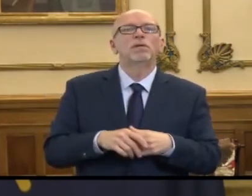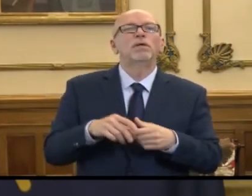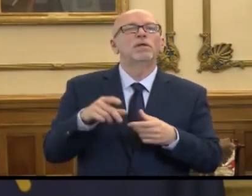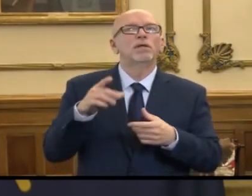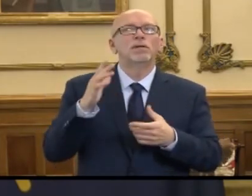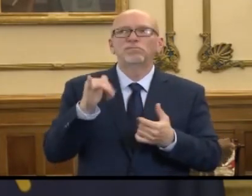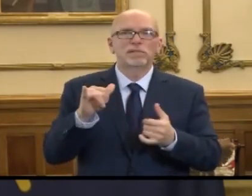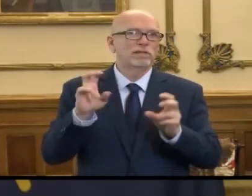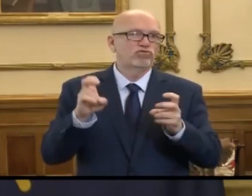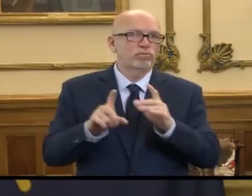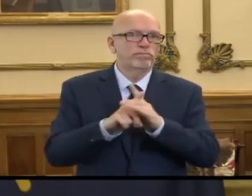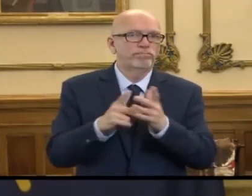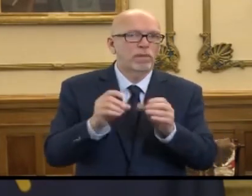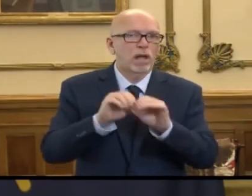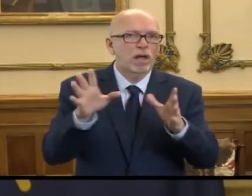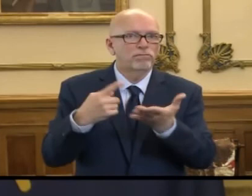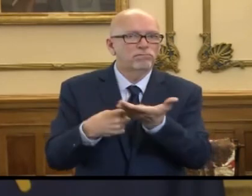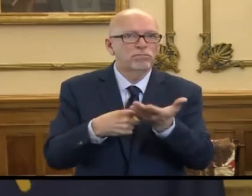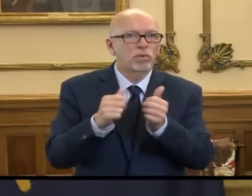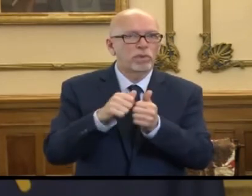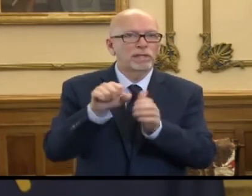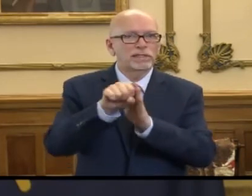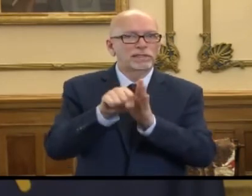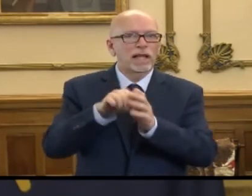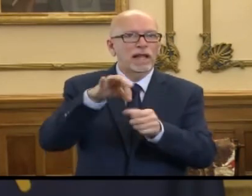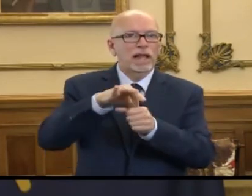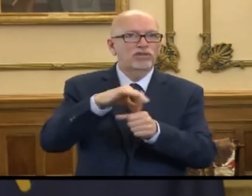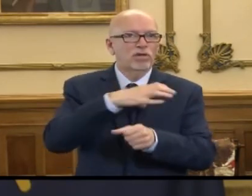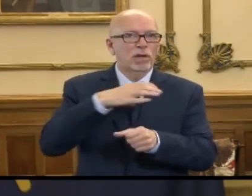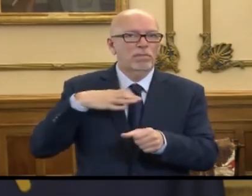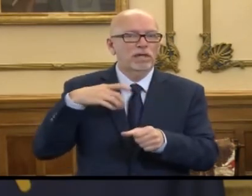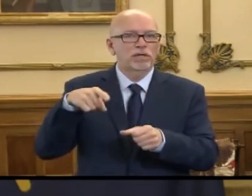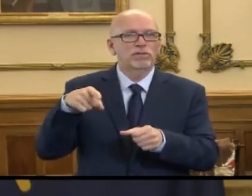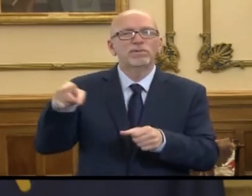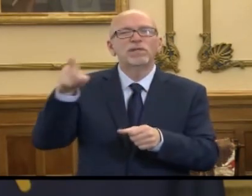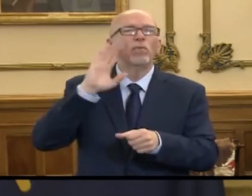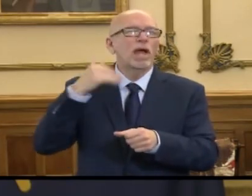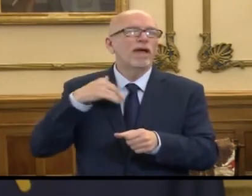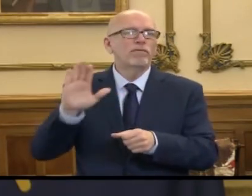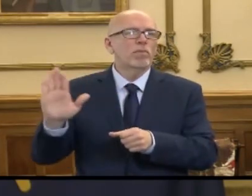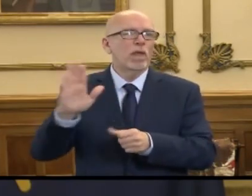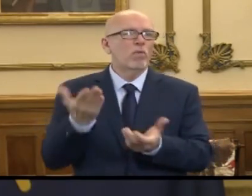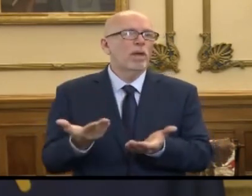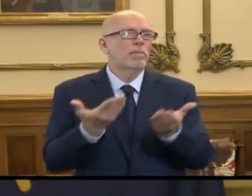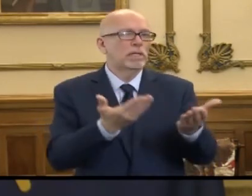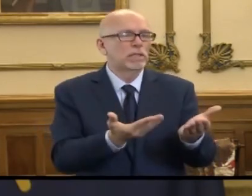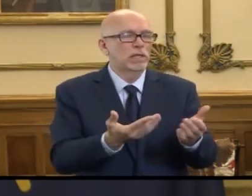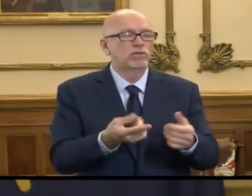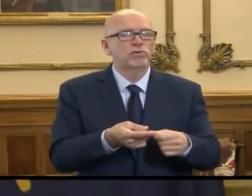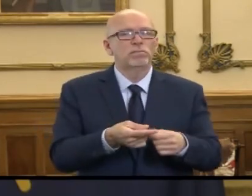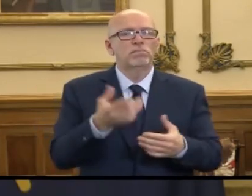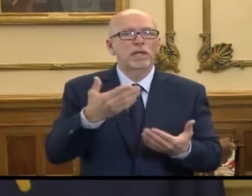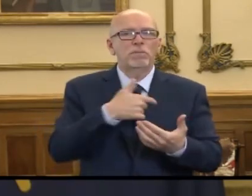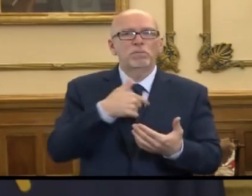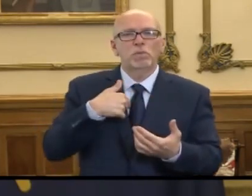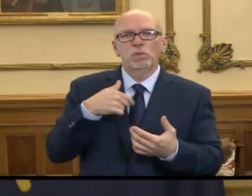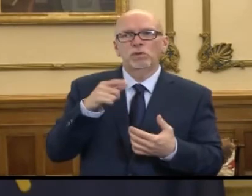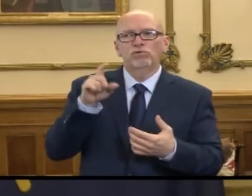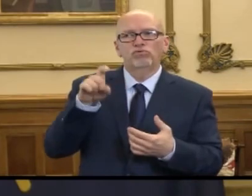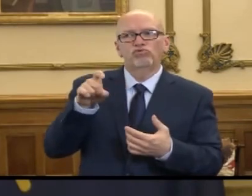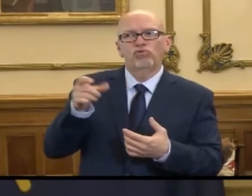obviously, and in discussions with the State Election Commission. And they'll have some recommendations. It would be a good thing for us to